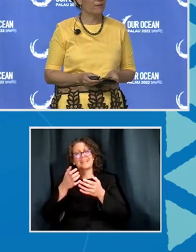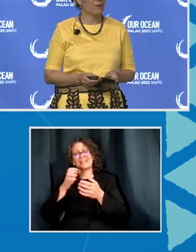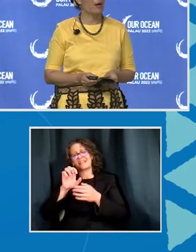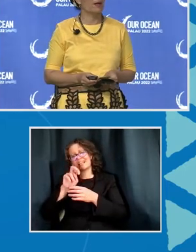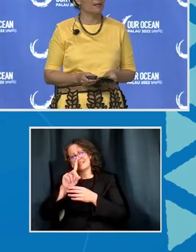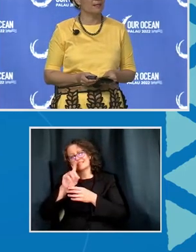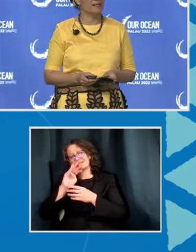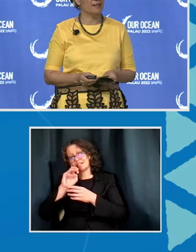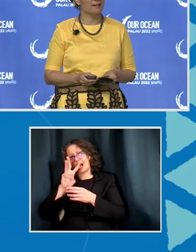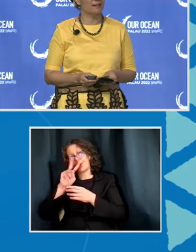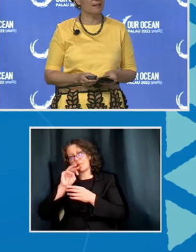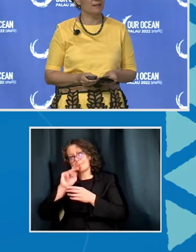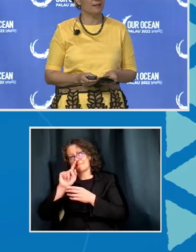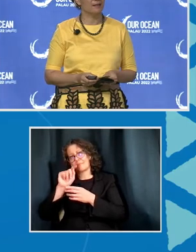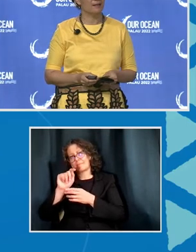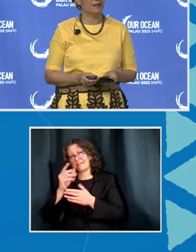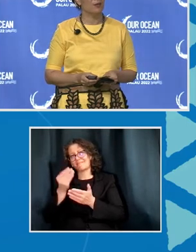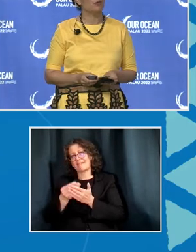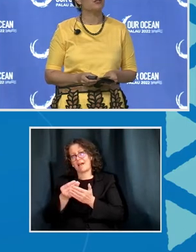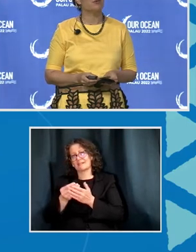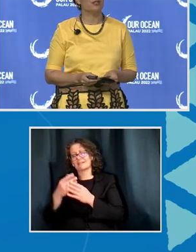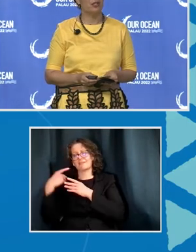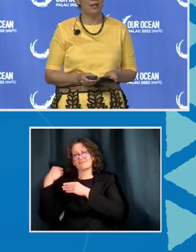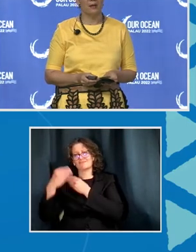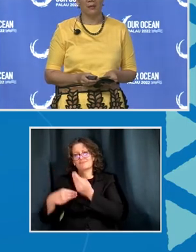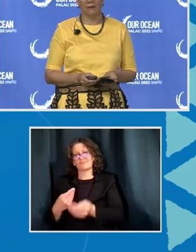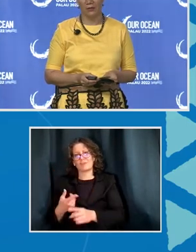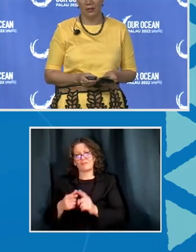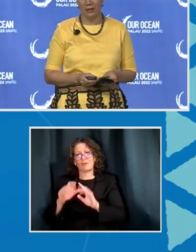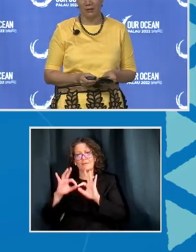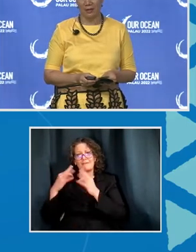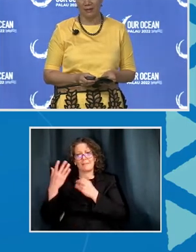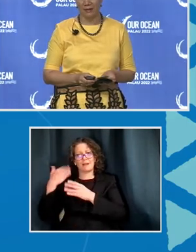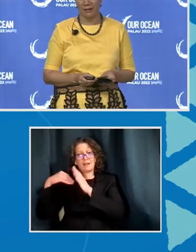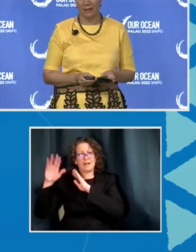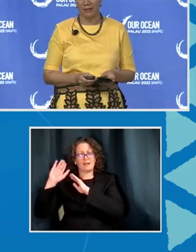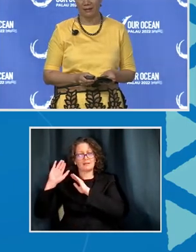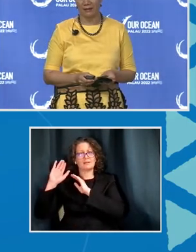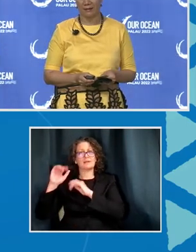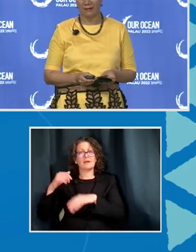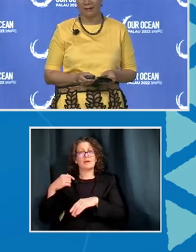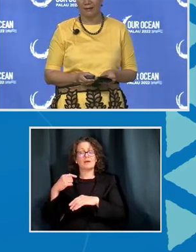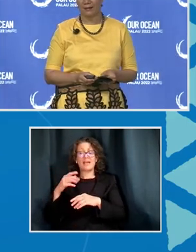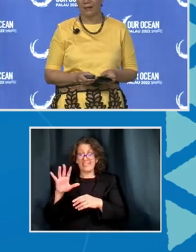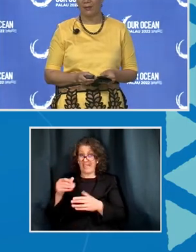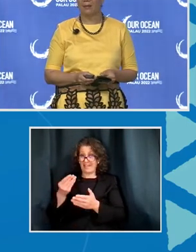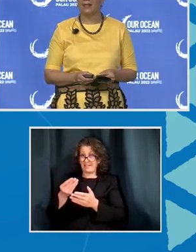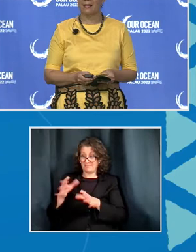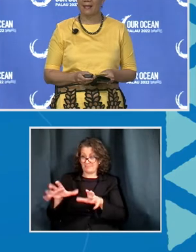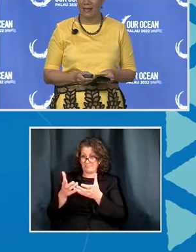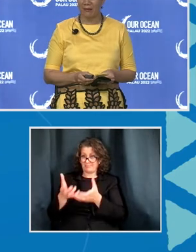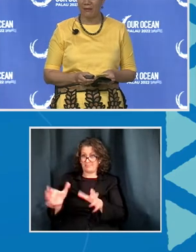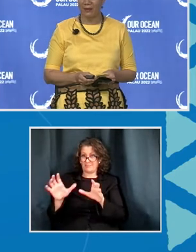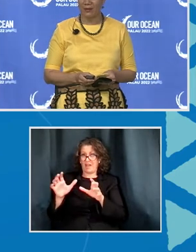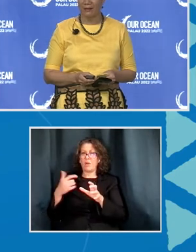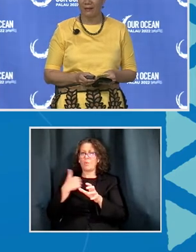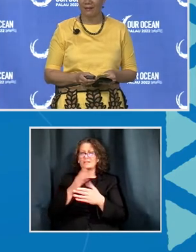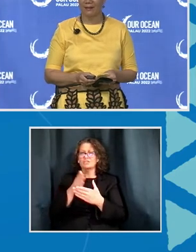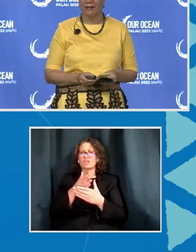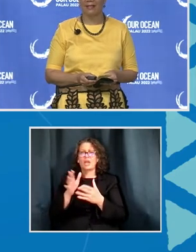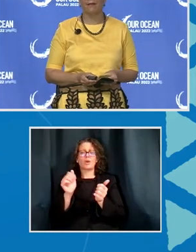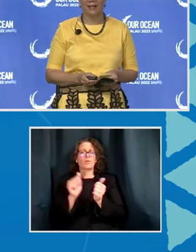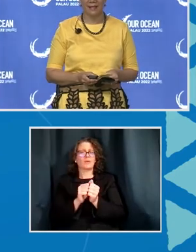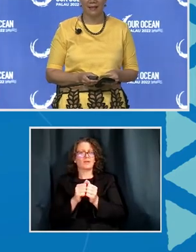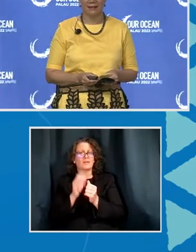Inherited from our ancestors, which we share with future generations. We must care for,